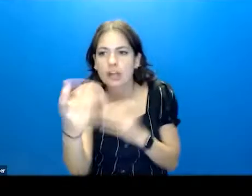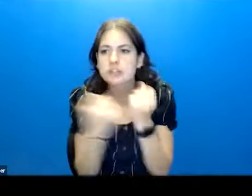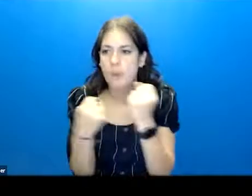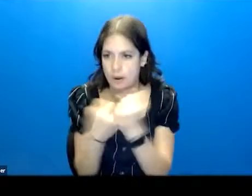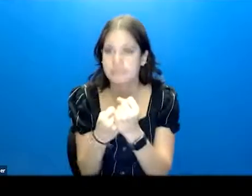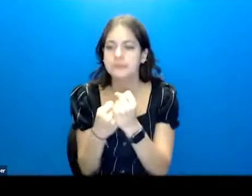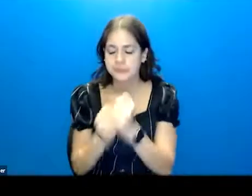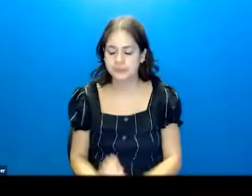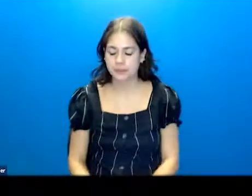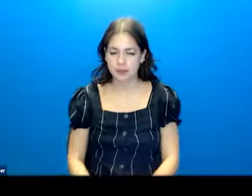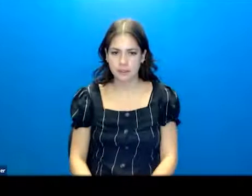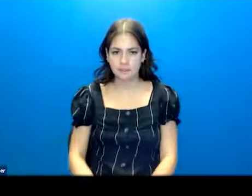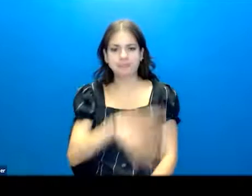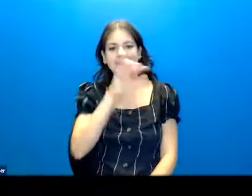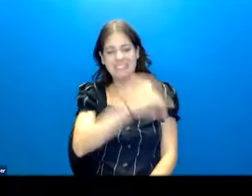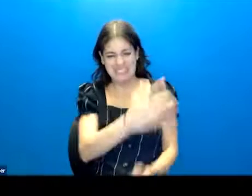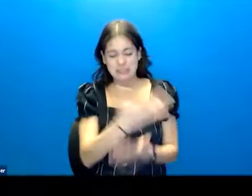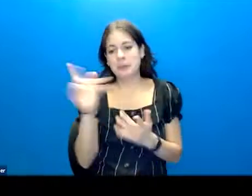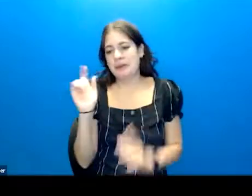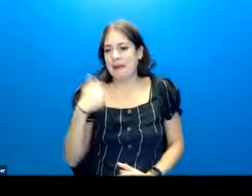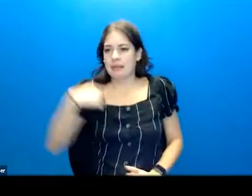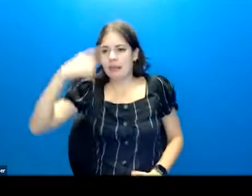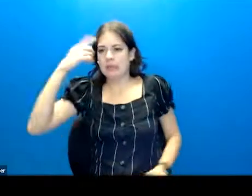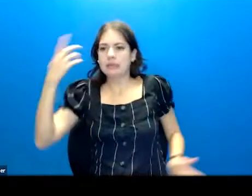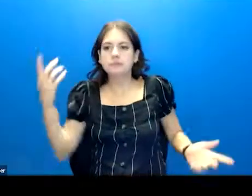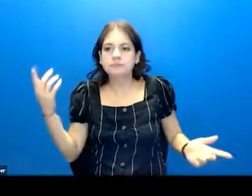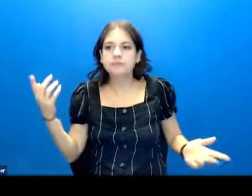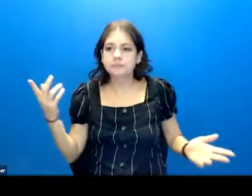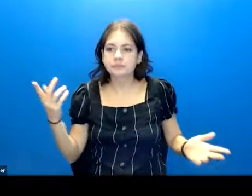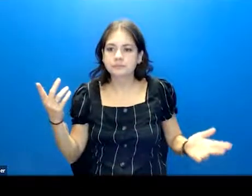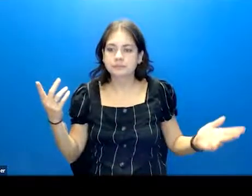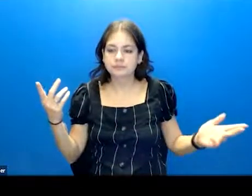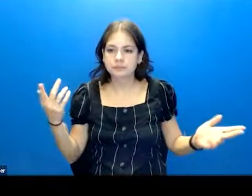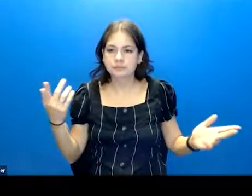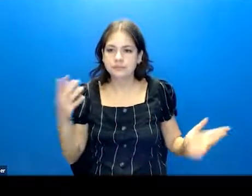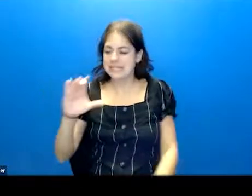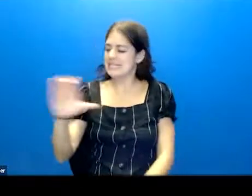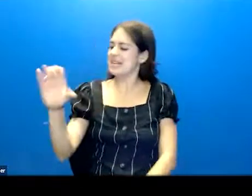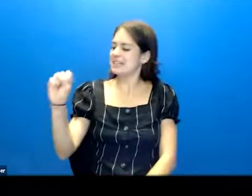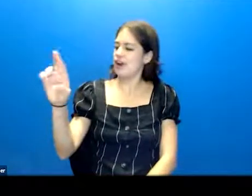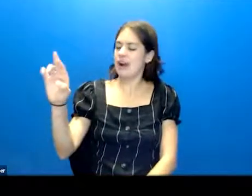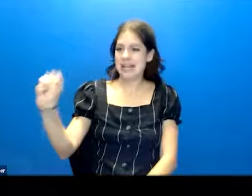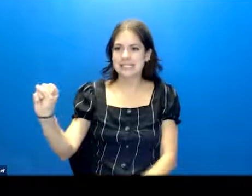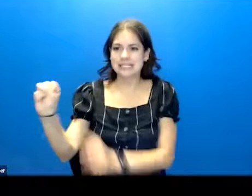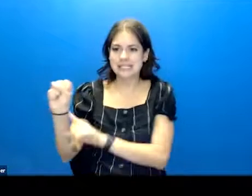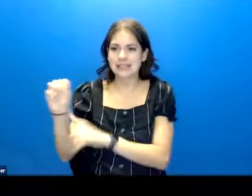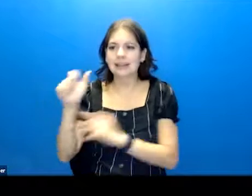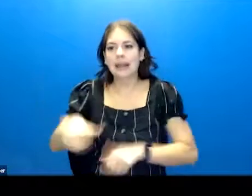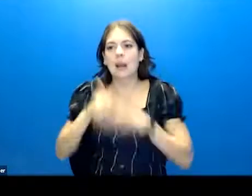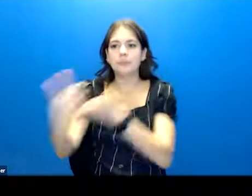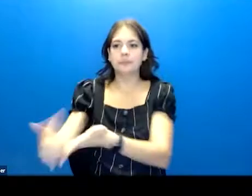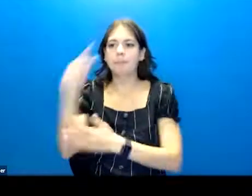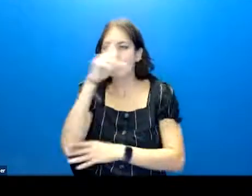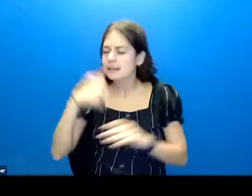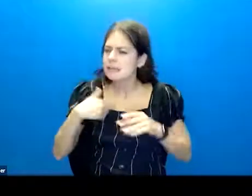provide? And that's where I think the CSSRS is really helpful because it